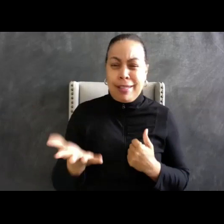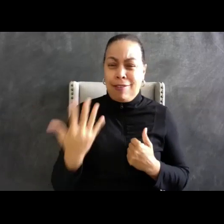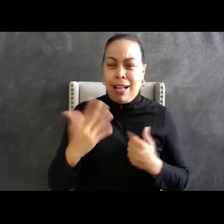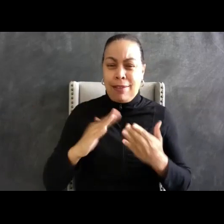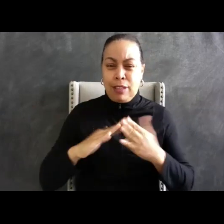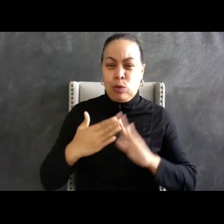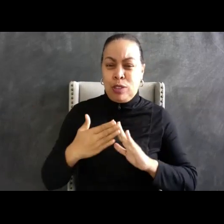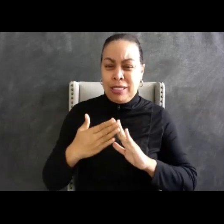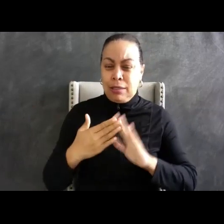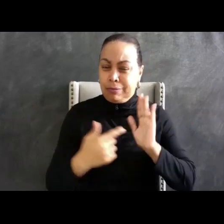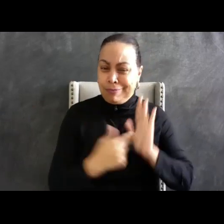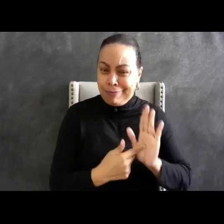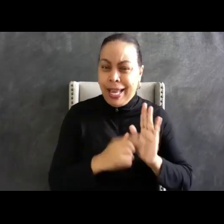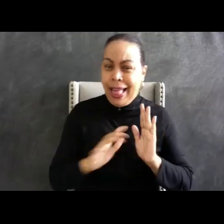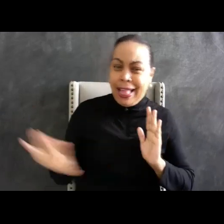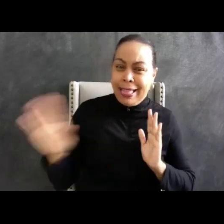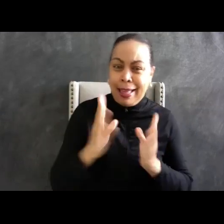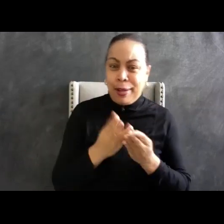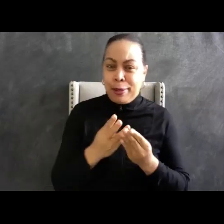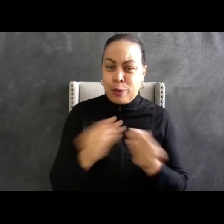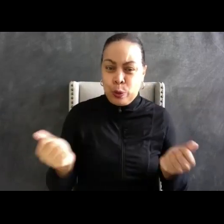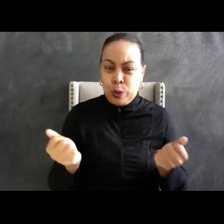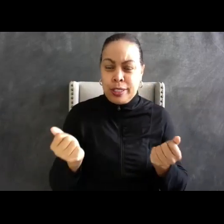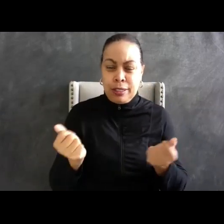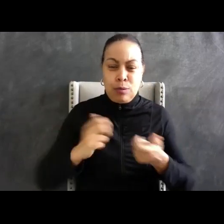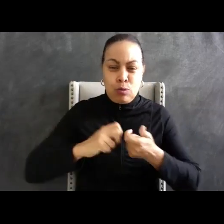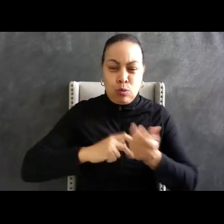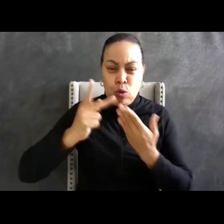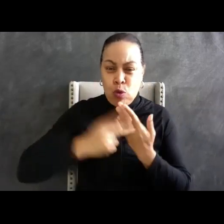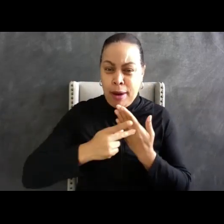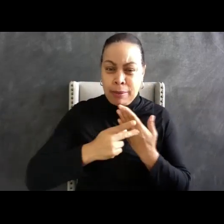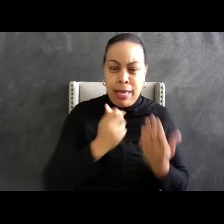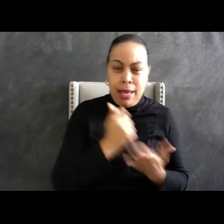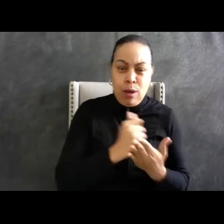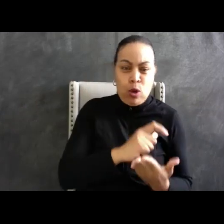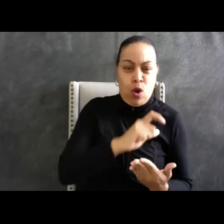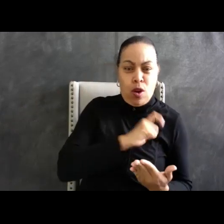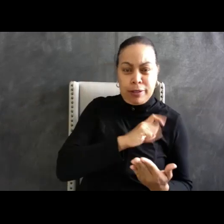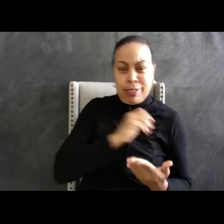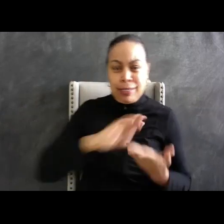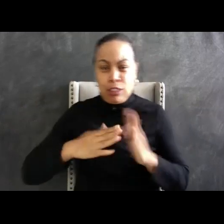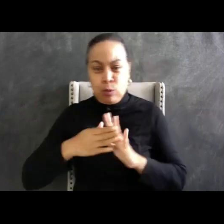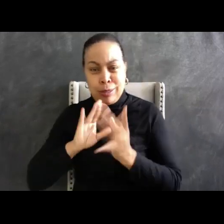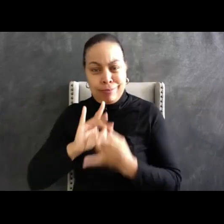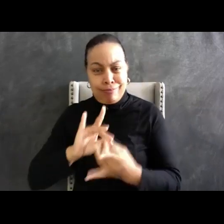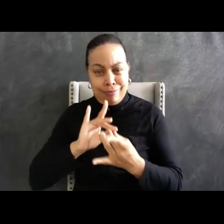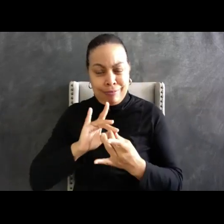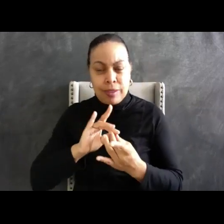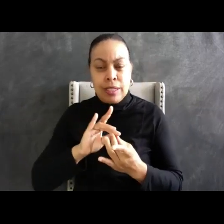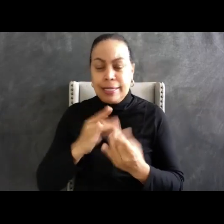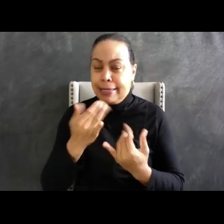solution-based programs connected law enforcement with their communities. Today, that focus remains